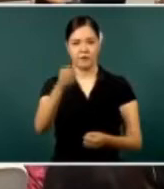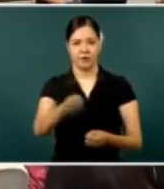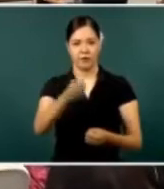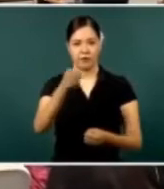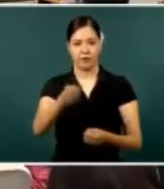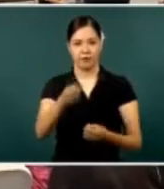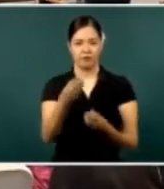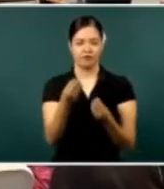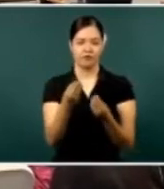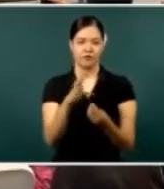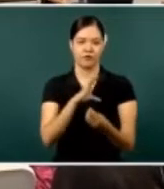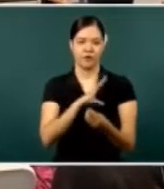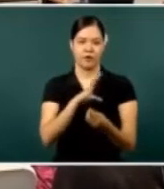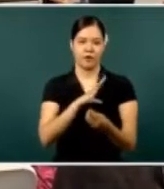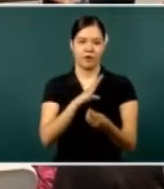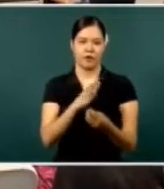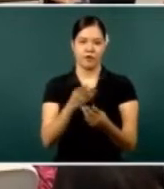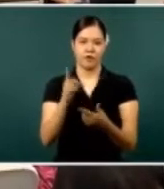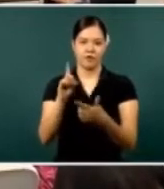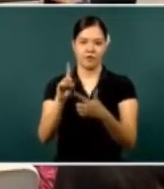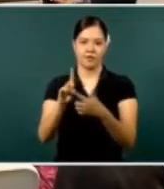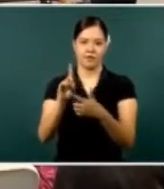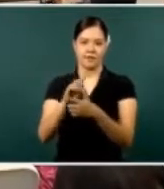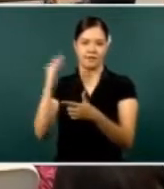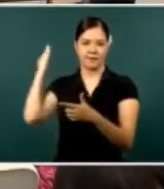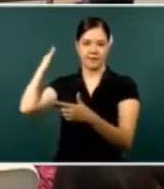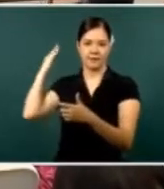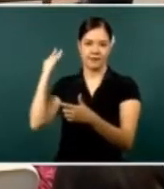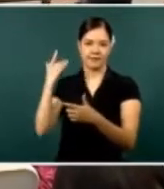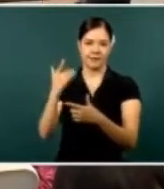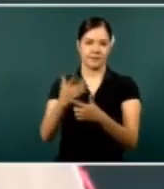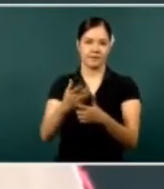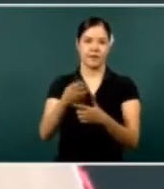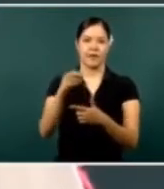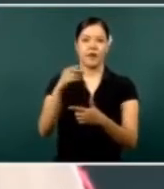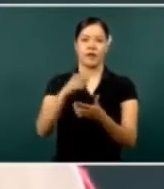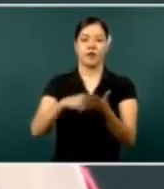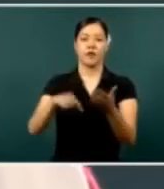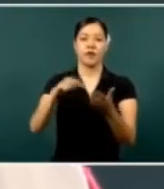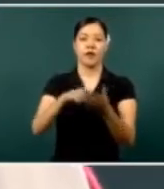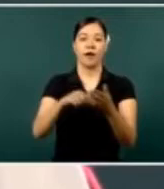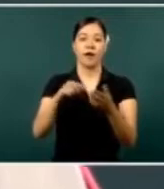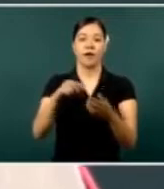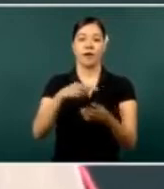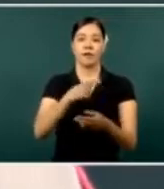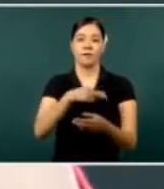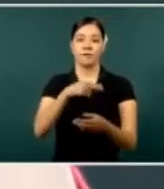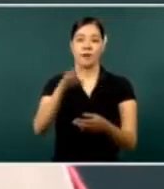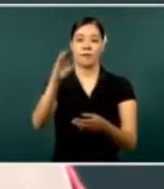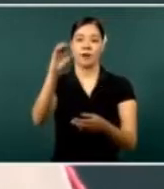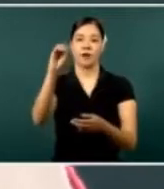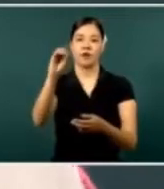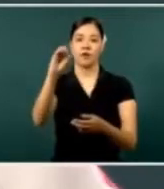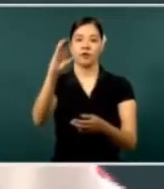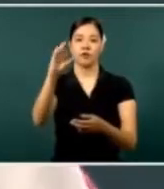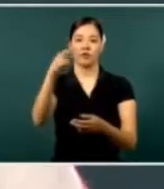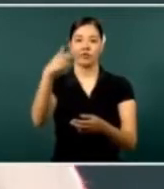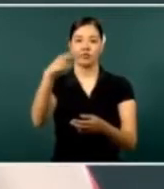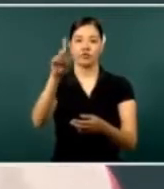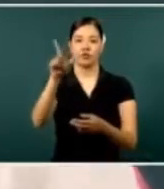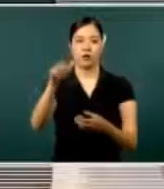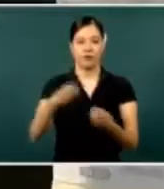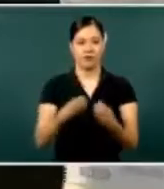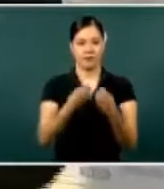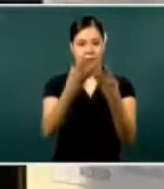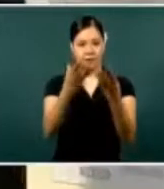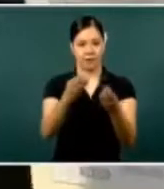from the people, the indigenous people from the state of Chiapas. And you can receive this,